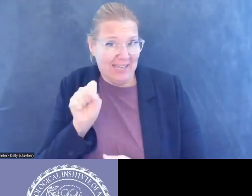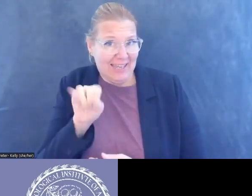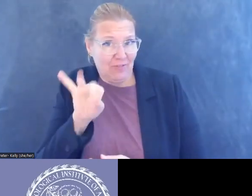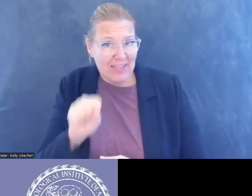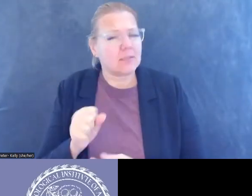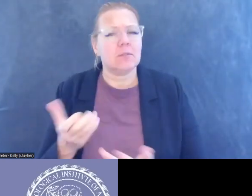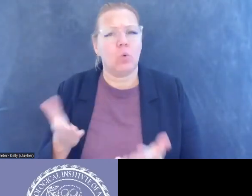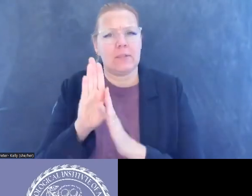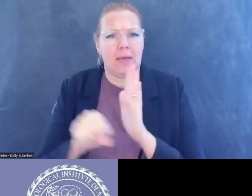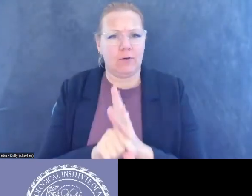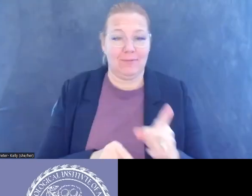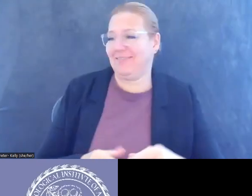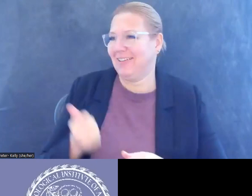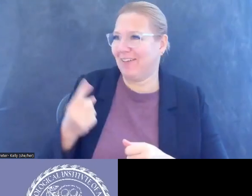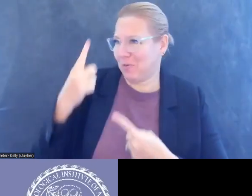That's everyone's dream job, right?